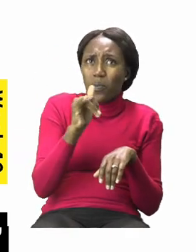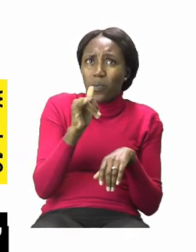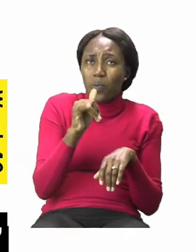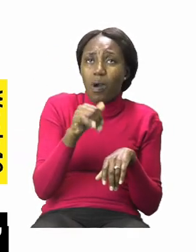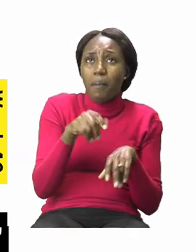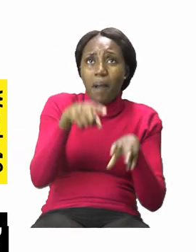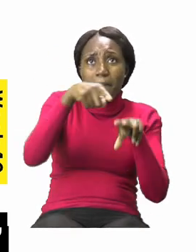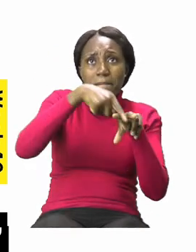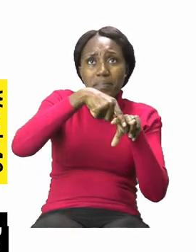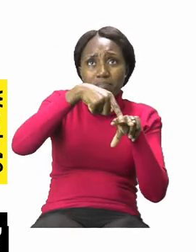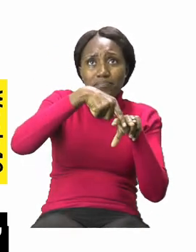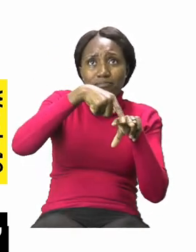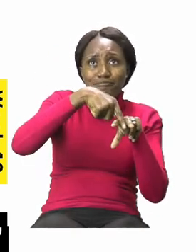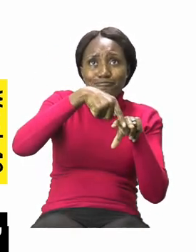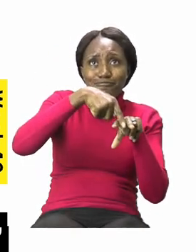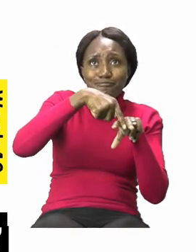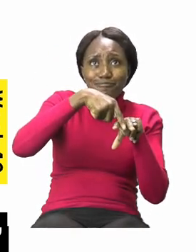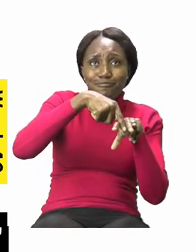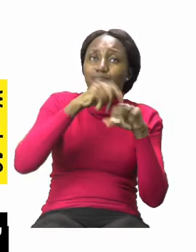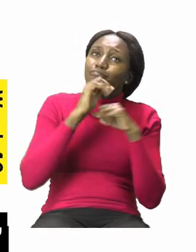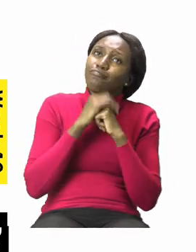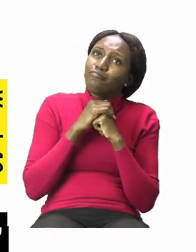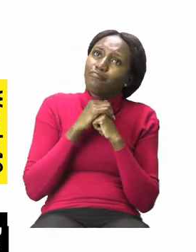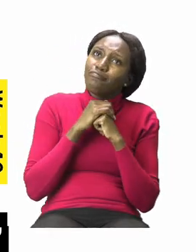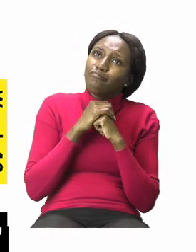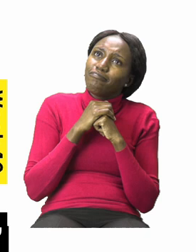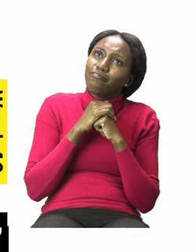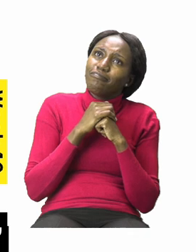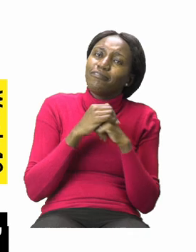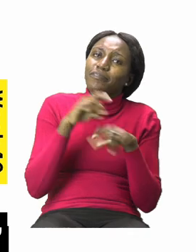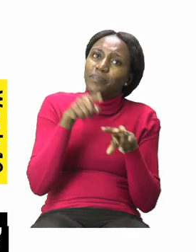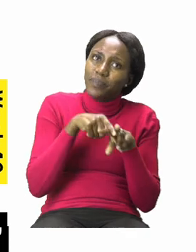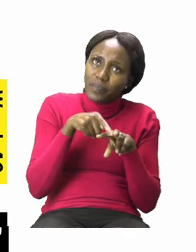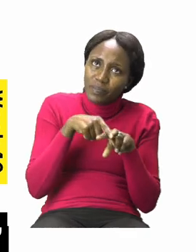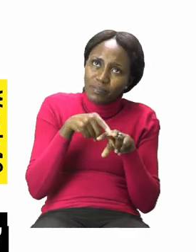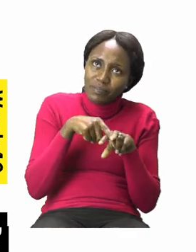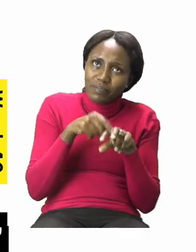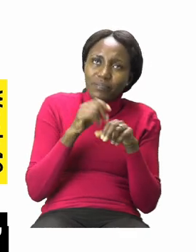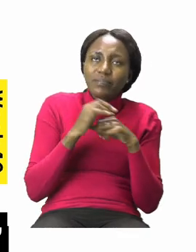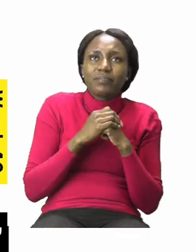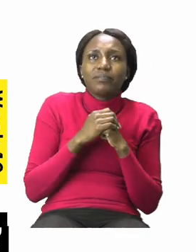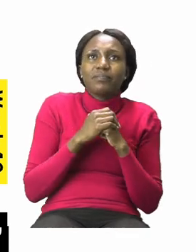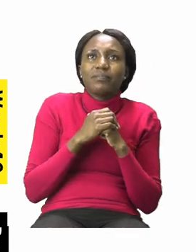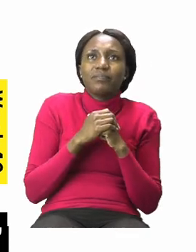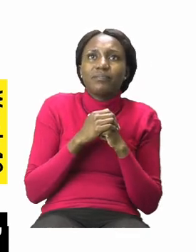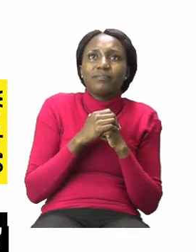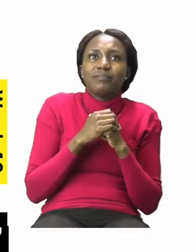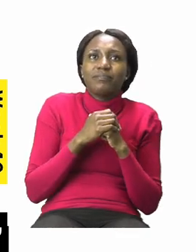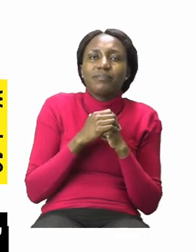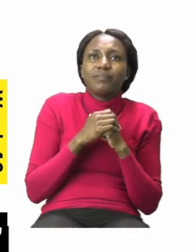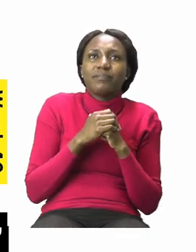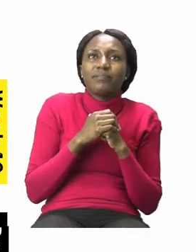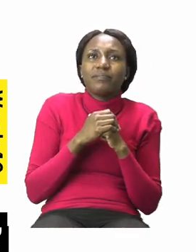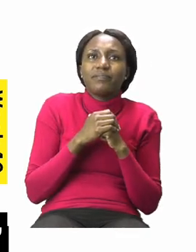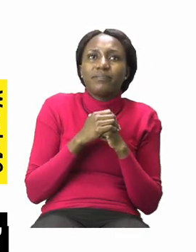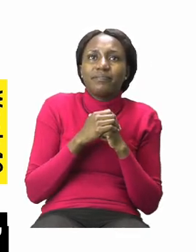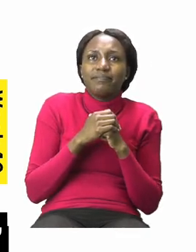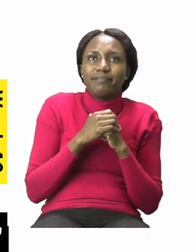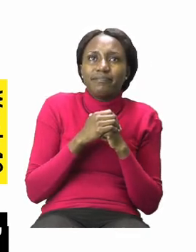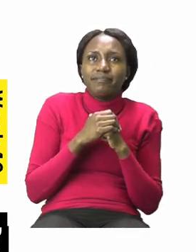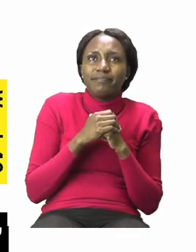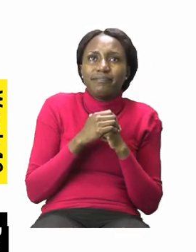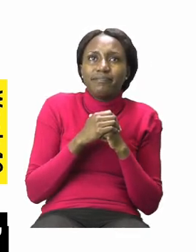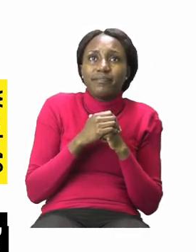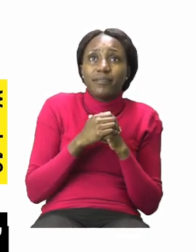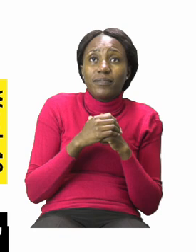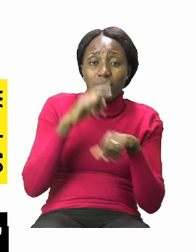shoes there. Some people call them slippers. Some people call them flip-flops and they are